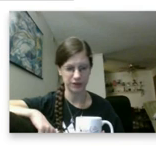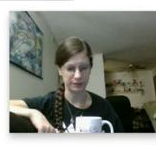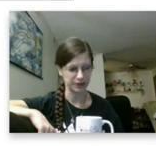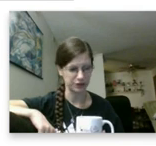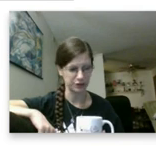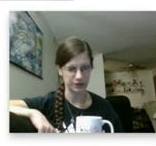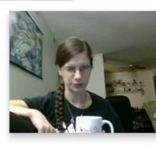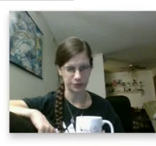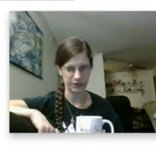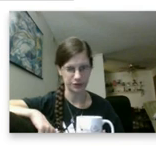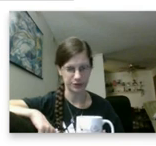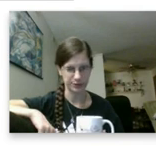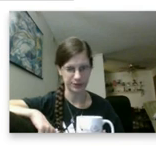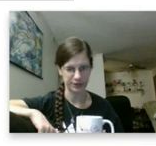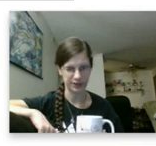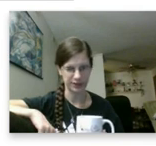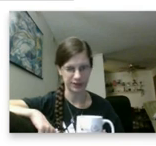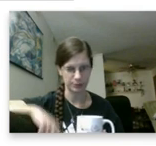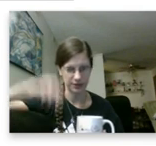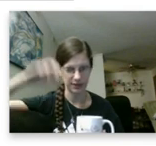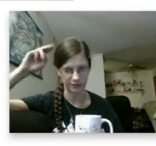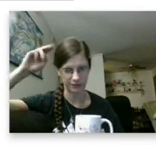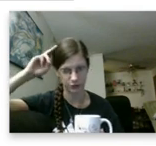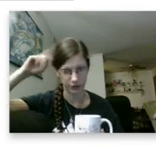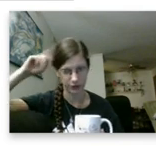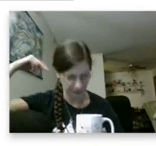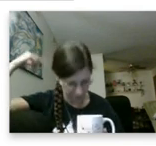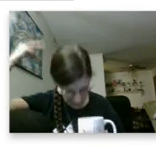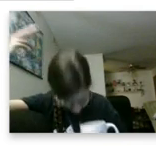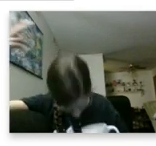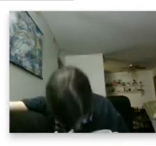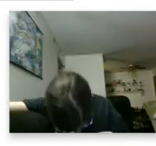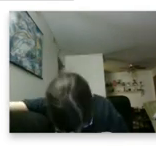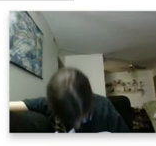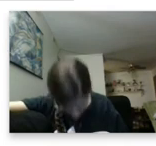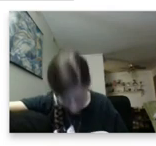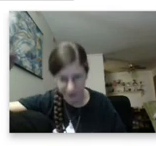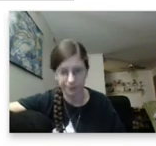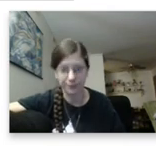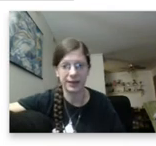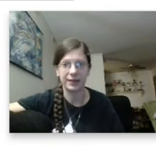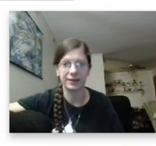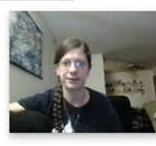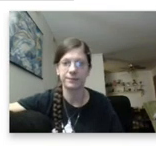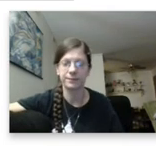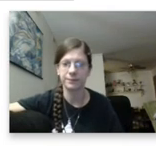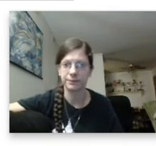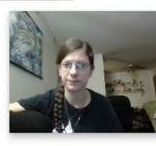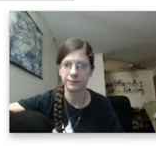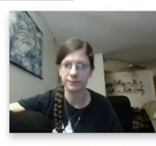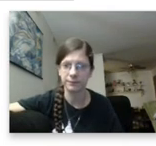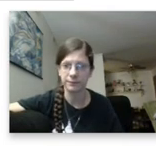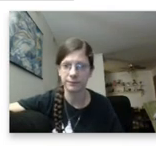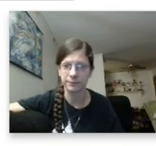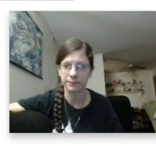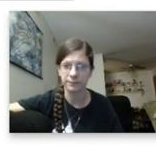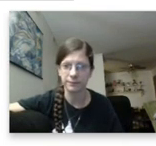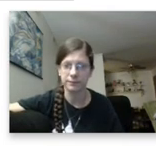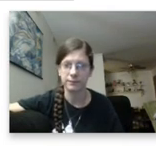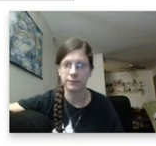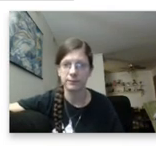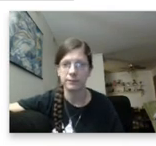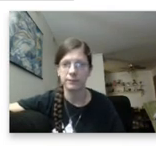your time. And as always, we here at Spilling Tea hope you have a good one. Bye-bye.-bye. Bye